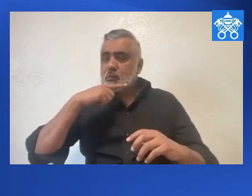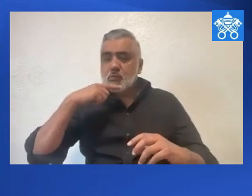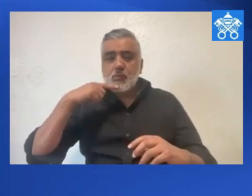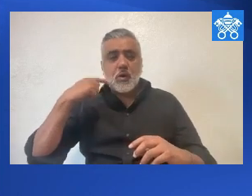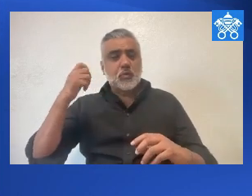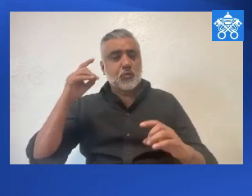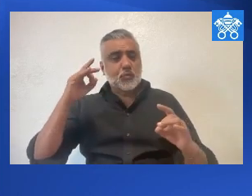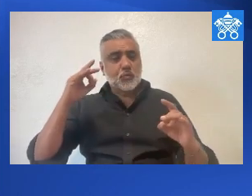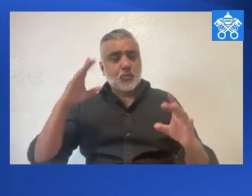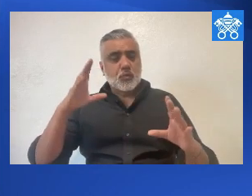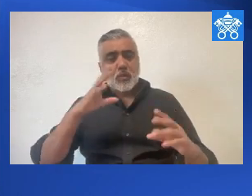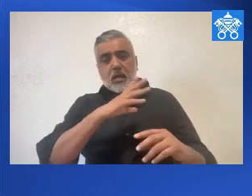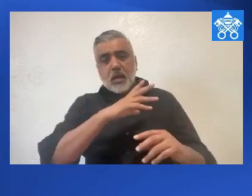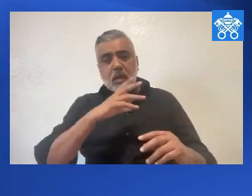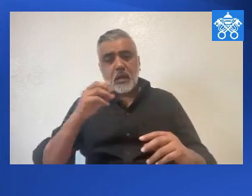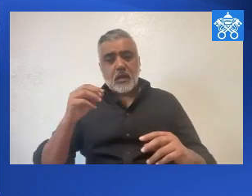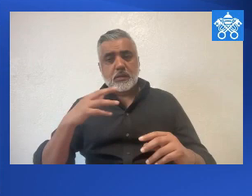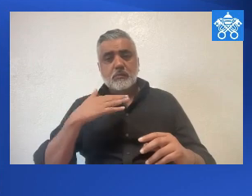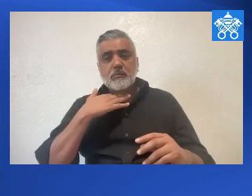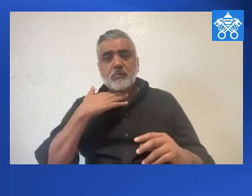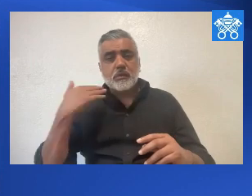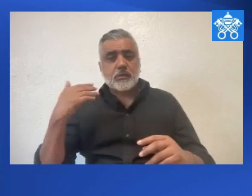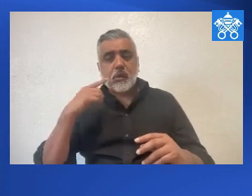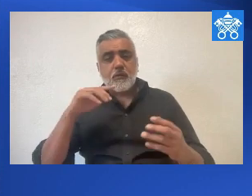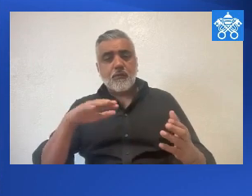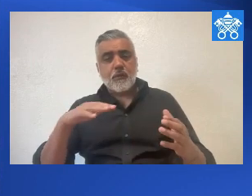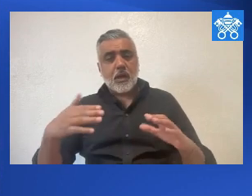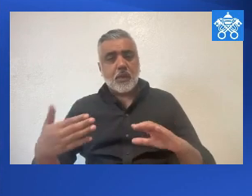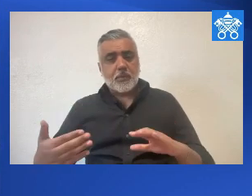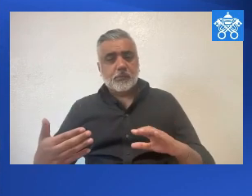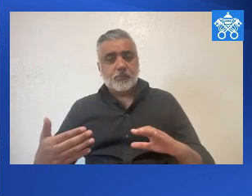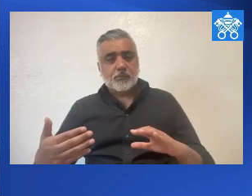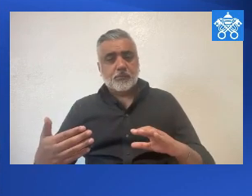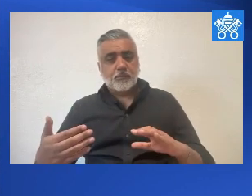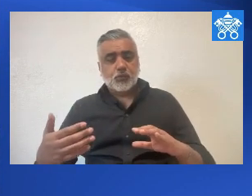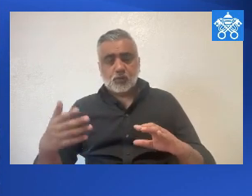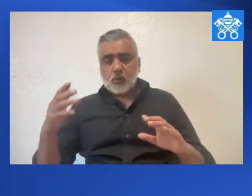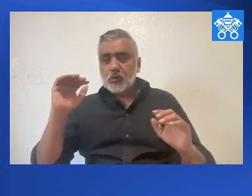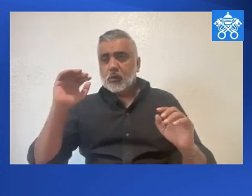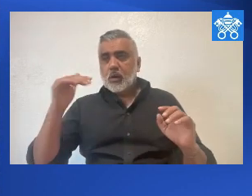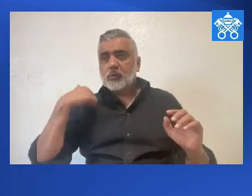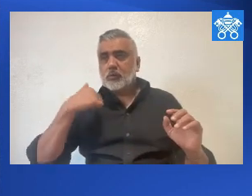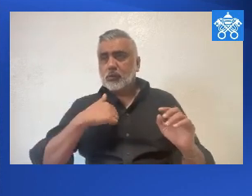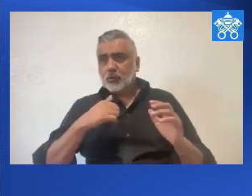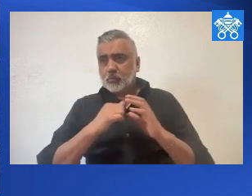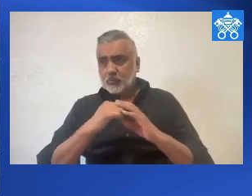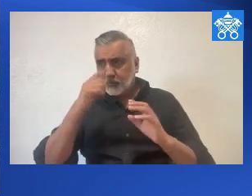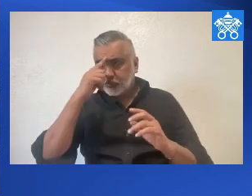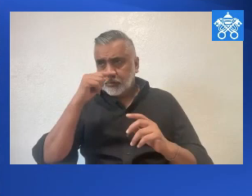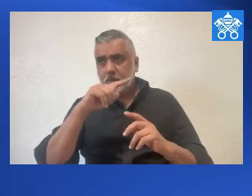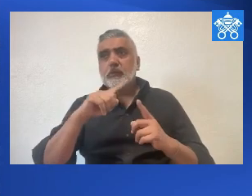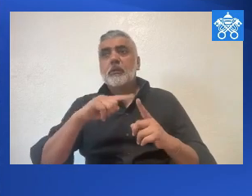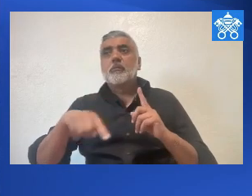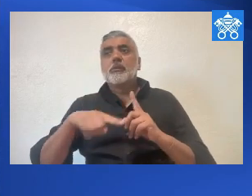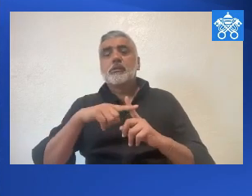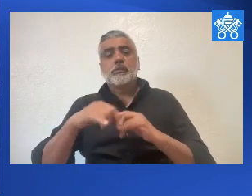extreme drought conditions and a great risk of famine there. So he called us to keep them in our